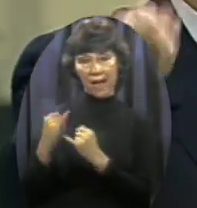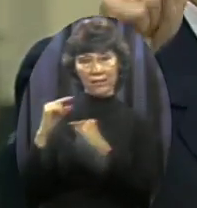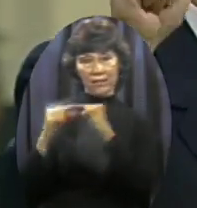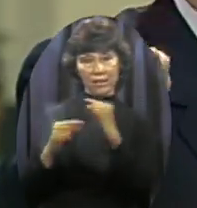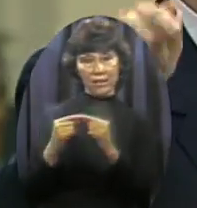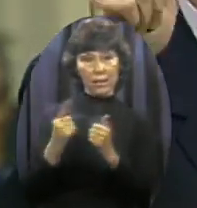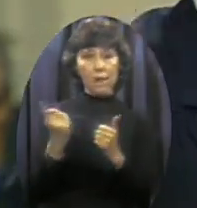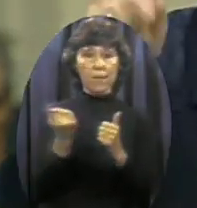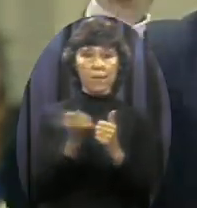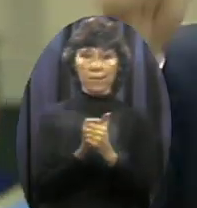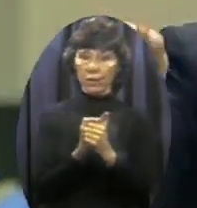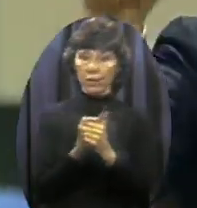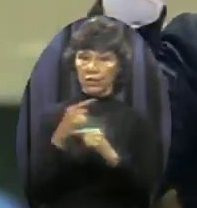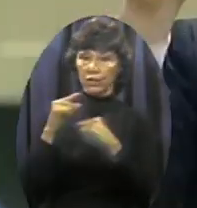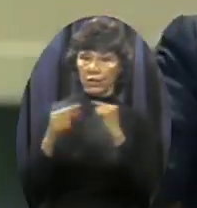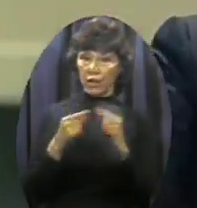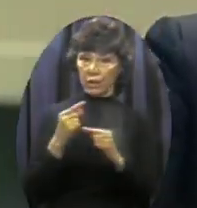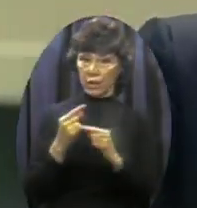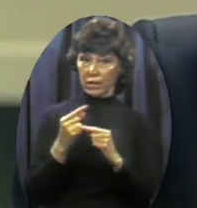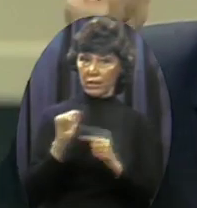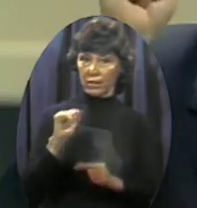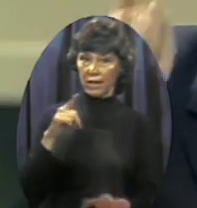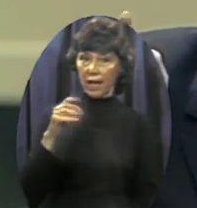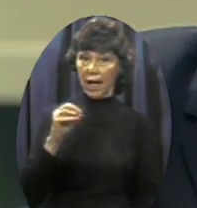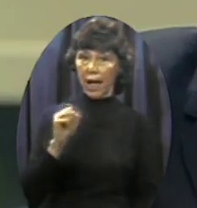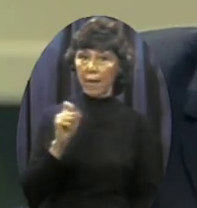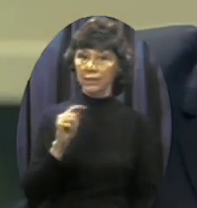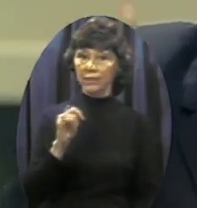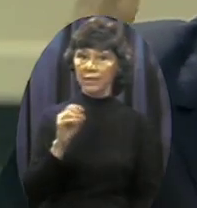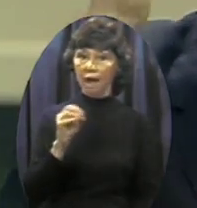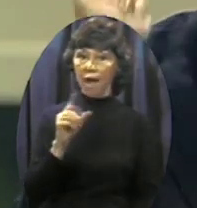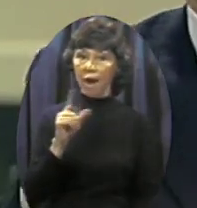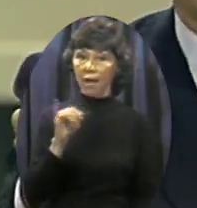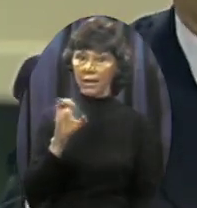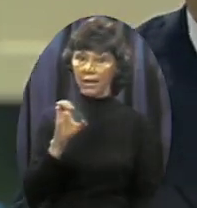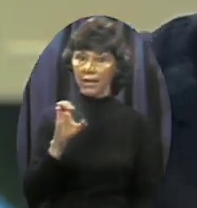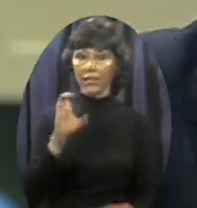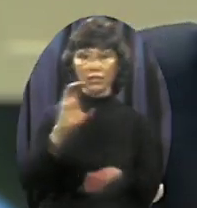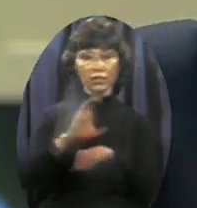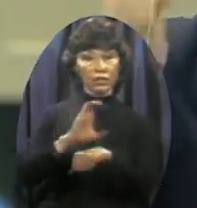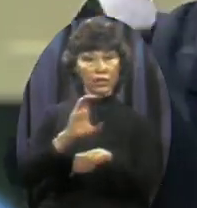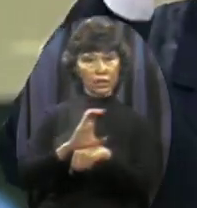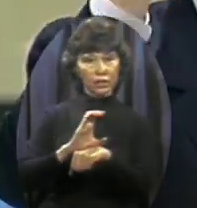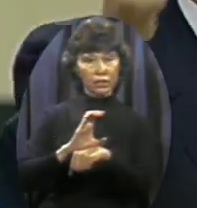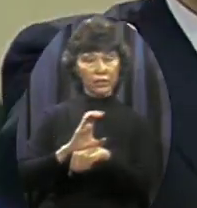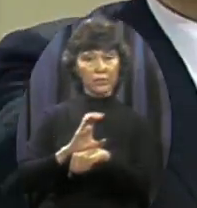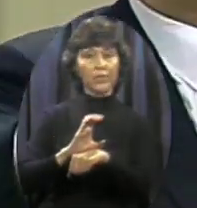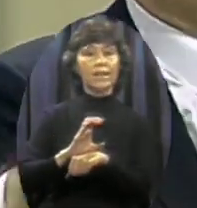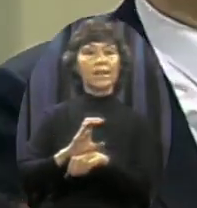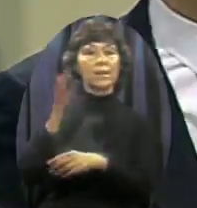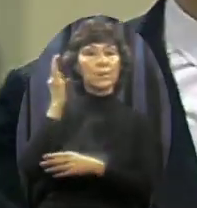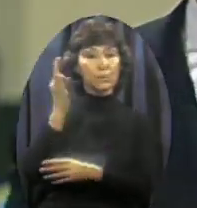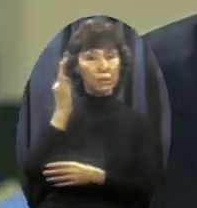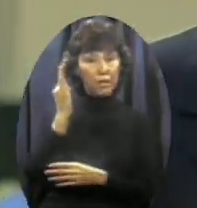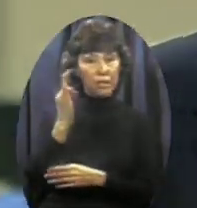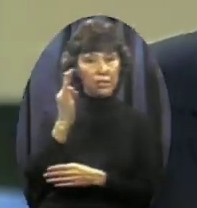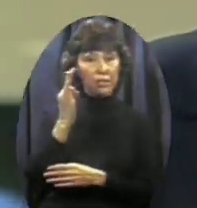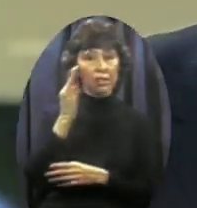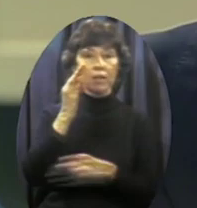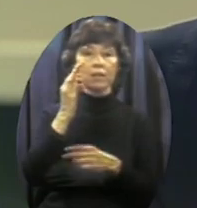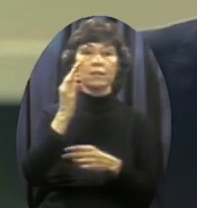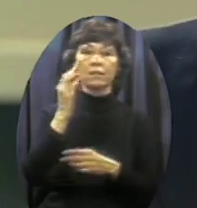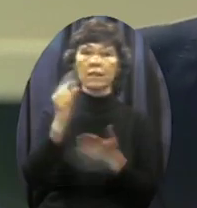The apostolic church Preached the gospel to every creature Acts 17.6 They turned the world upside down And in Titus Paul said